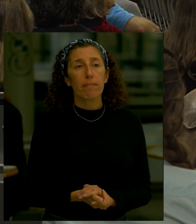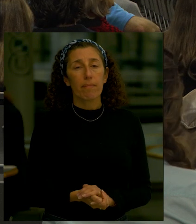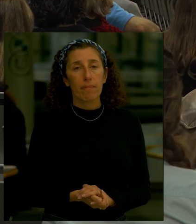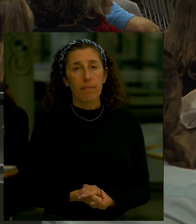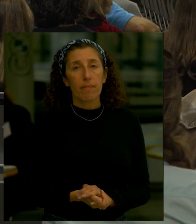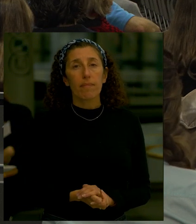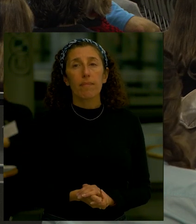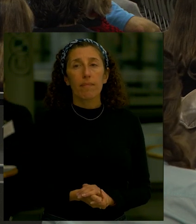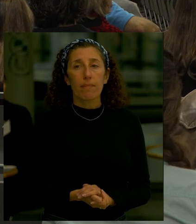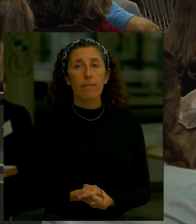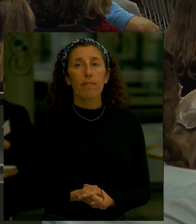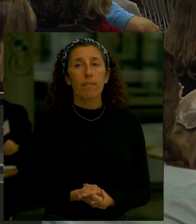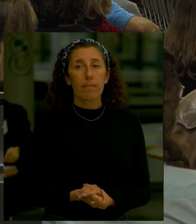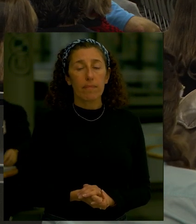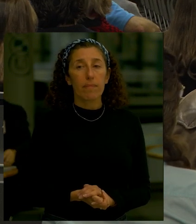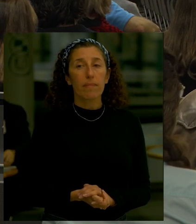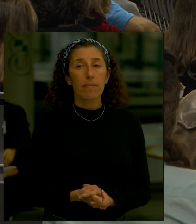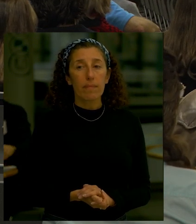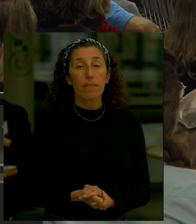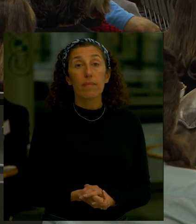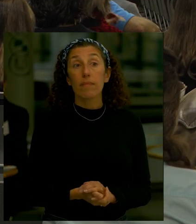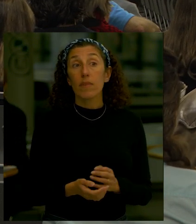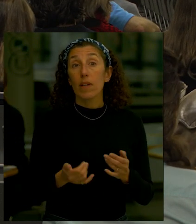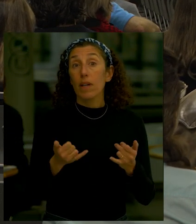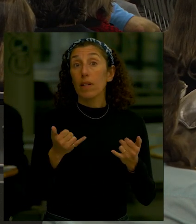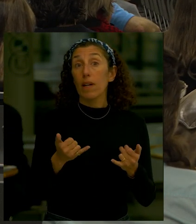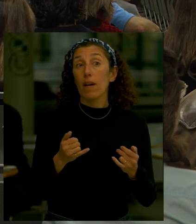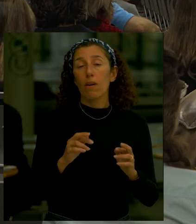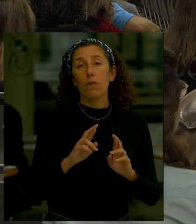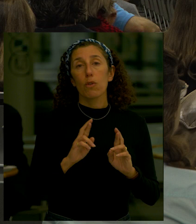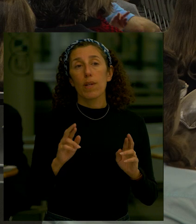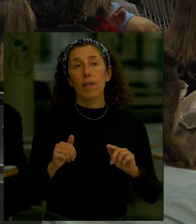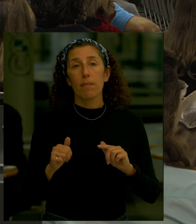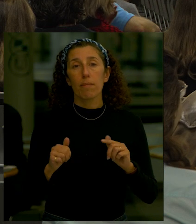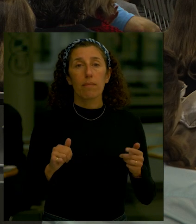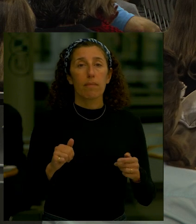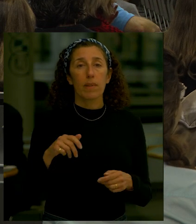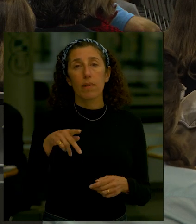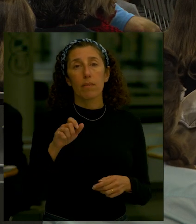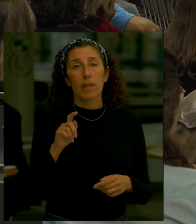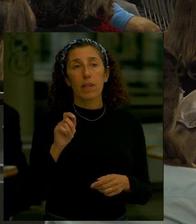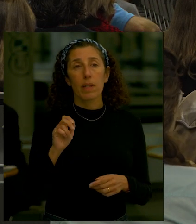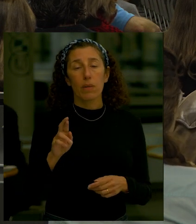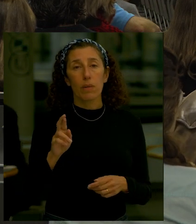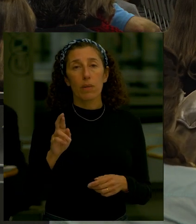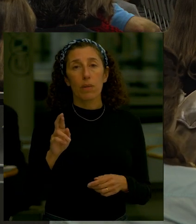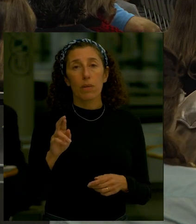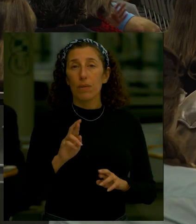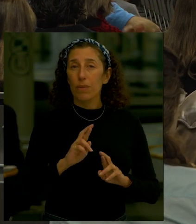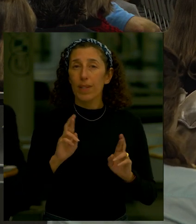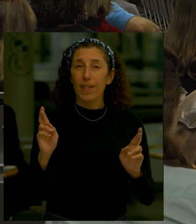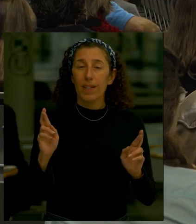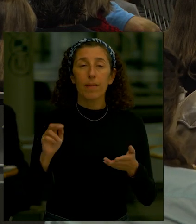be back and remind you about how we'll handle the Q&A but for now I'm going to hand things over to Peter he's going to take us on a walk